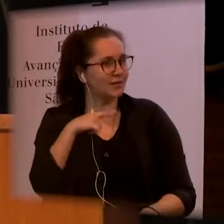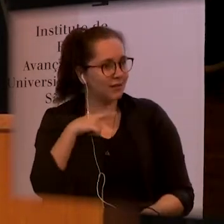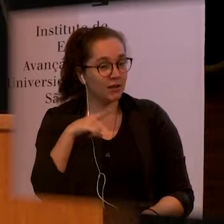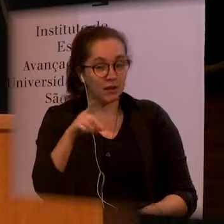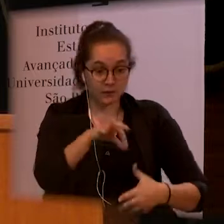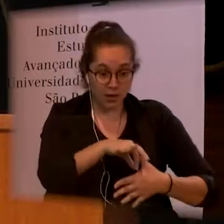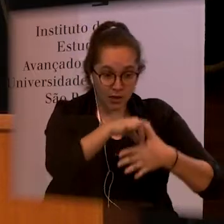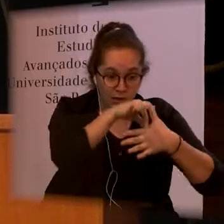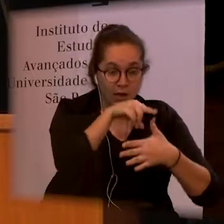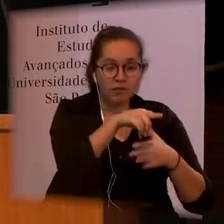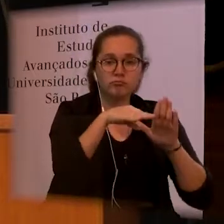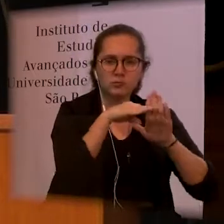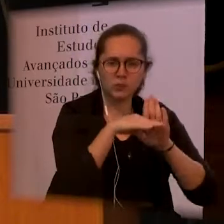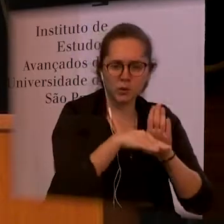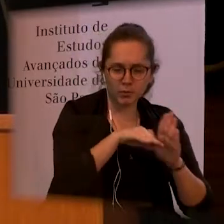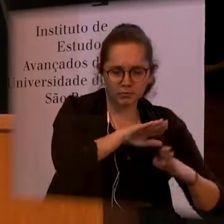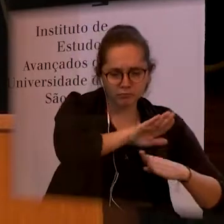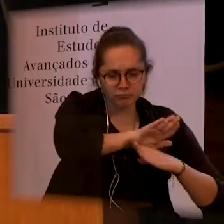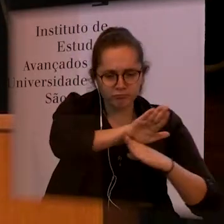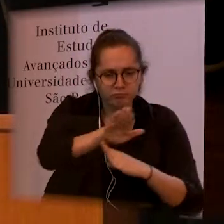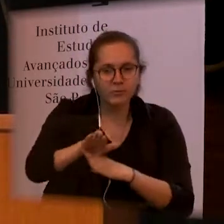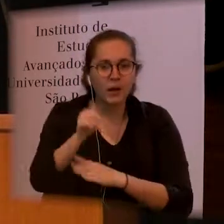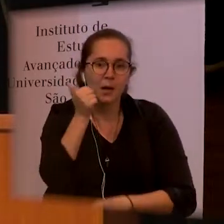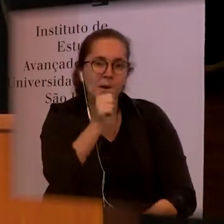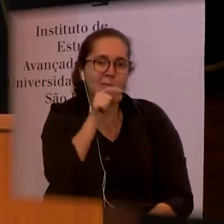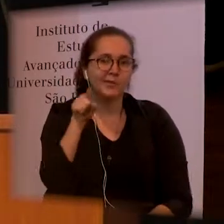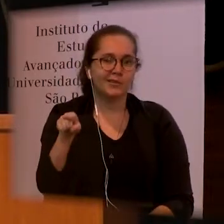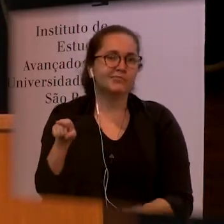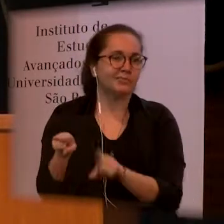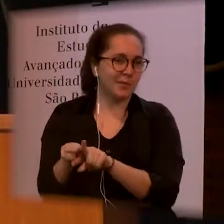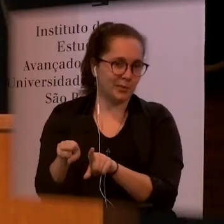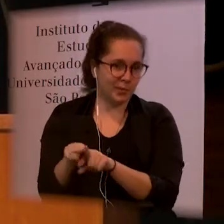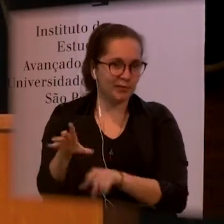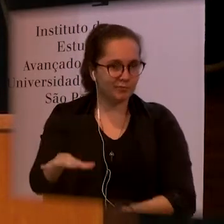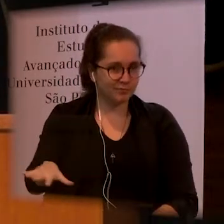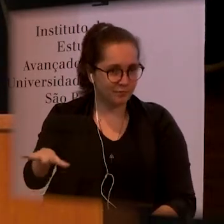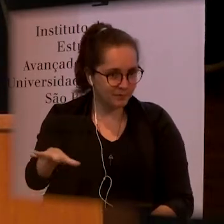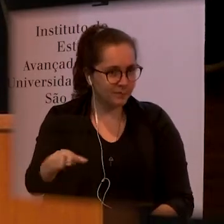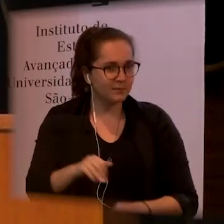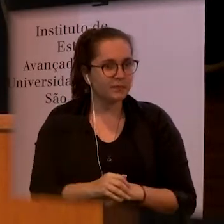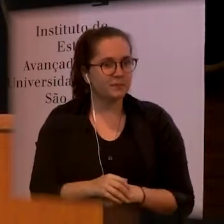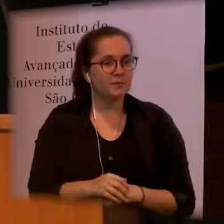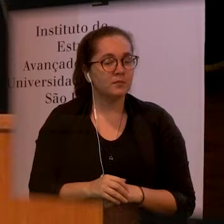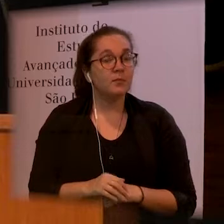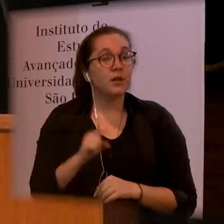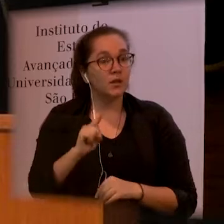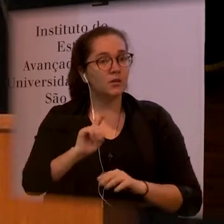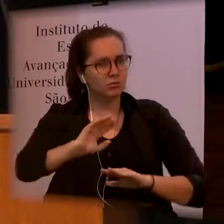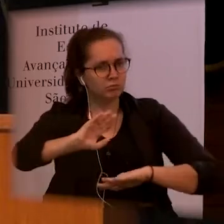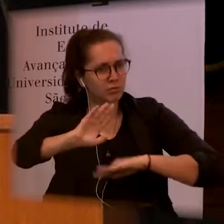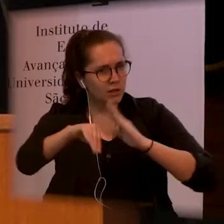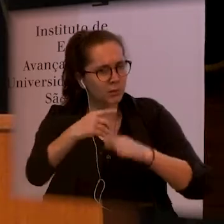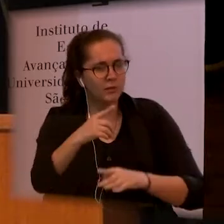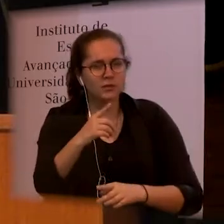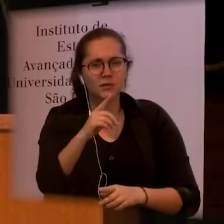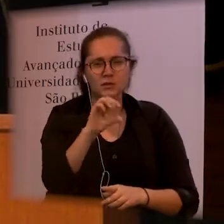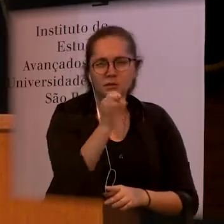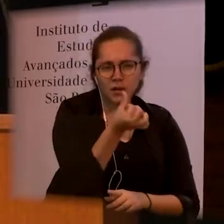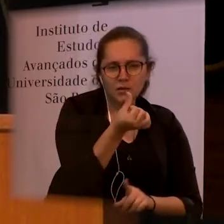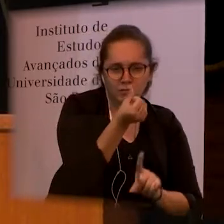of these mothers and what they need to do. And so that's going to run over the next six months or so, and hopefully